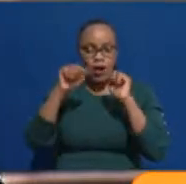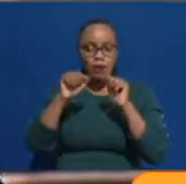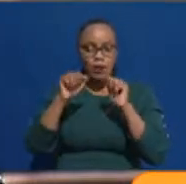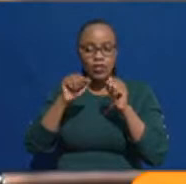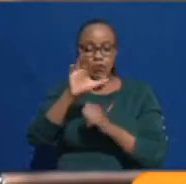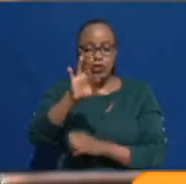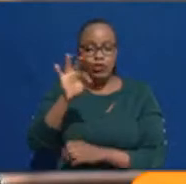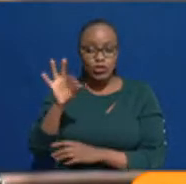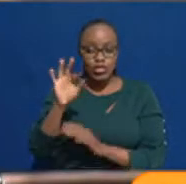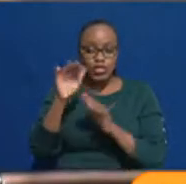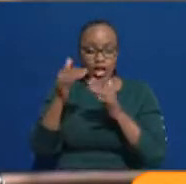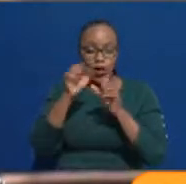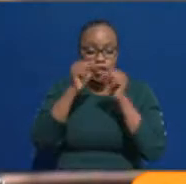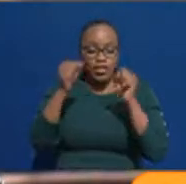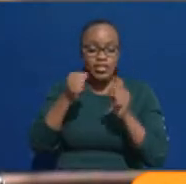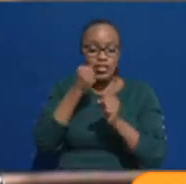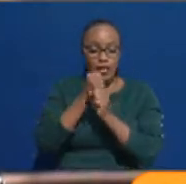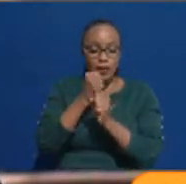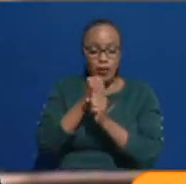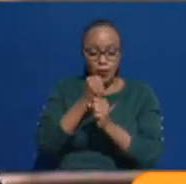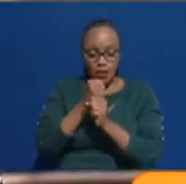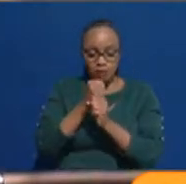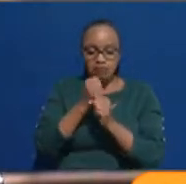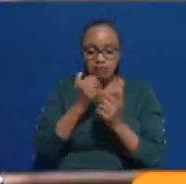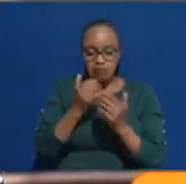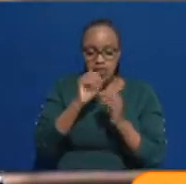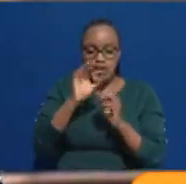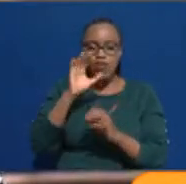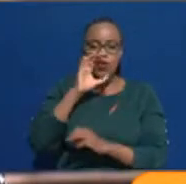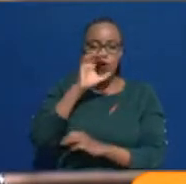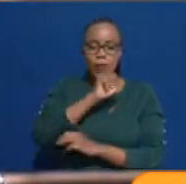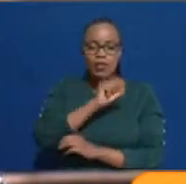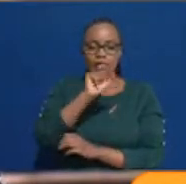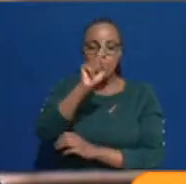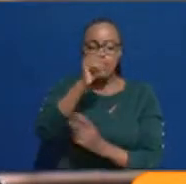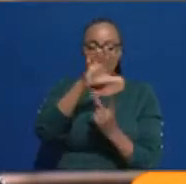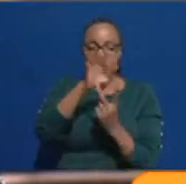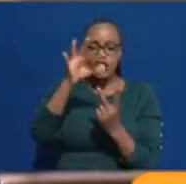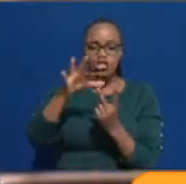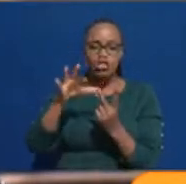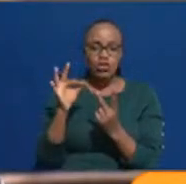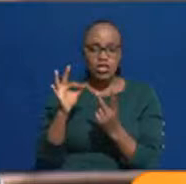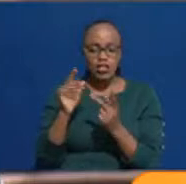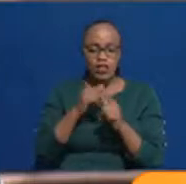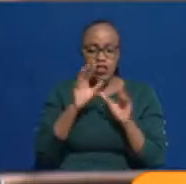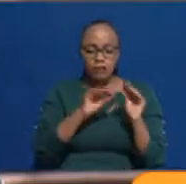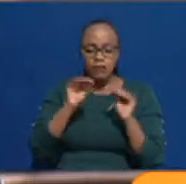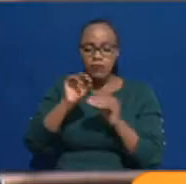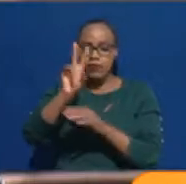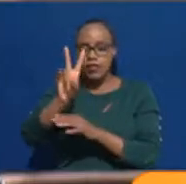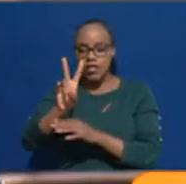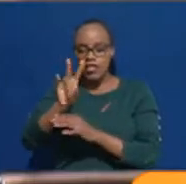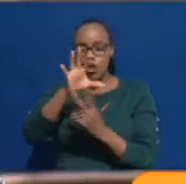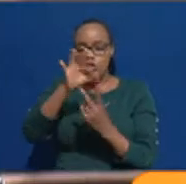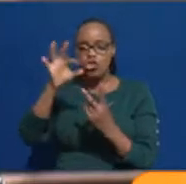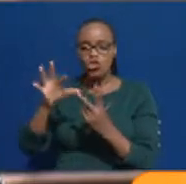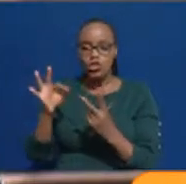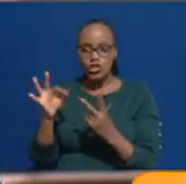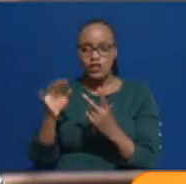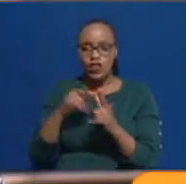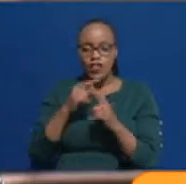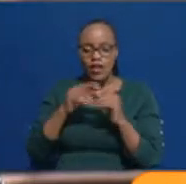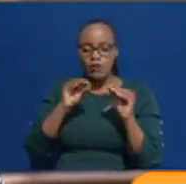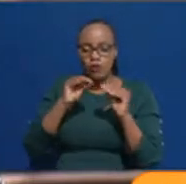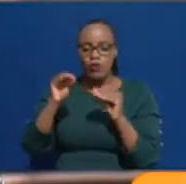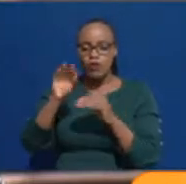And how the system works, if you miss on your first choice, it takes you to the second one, to the third, to